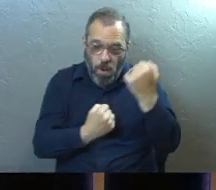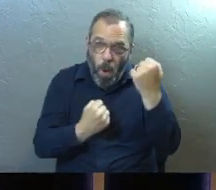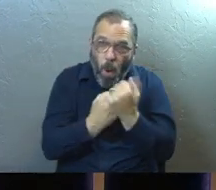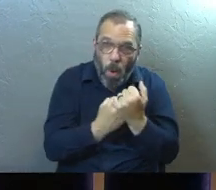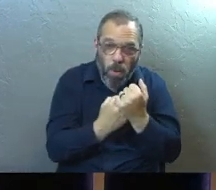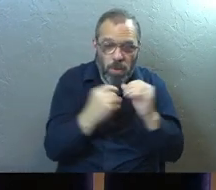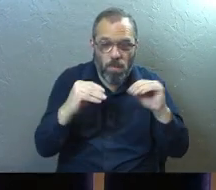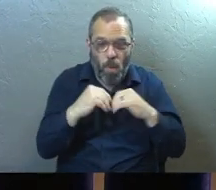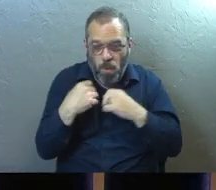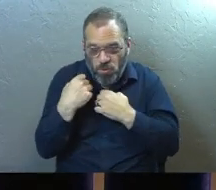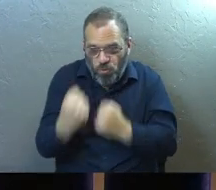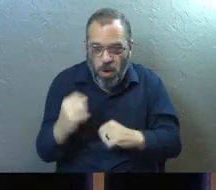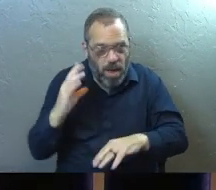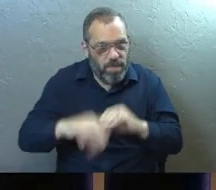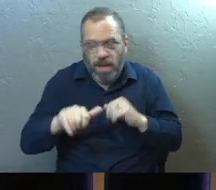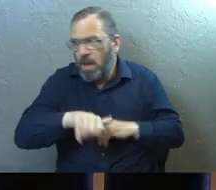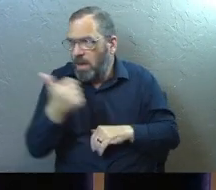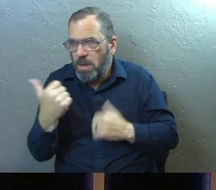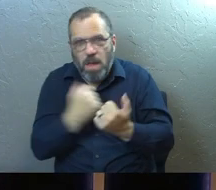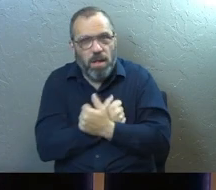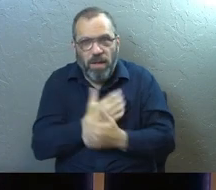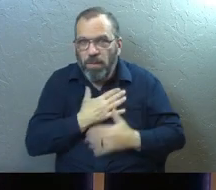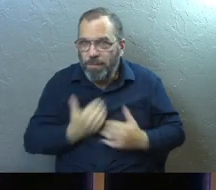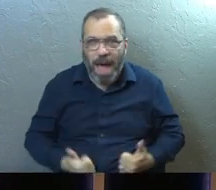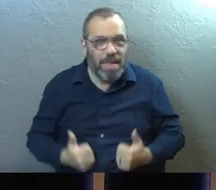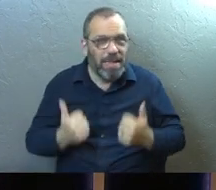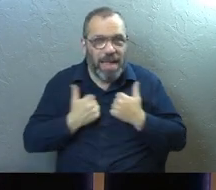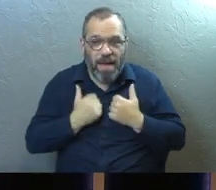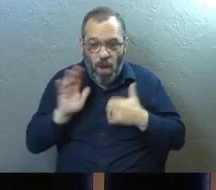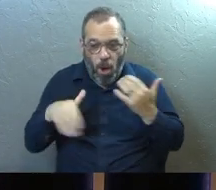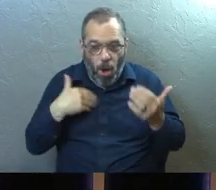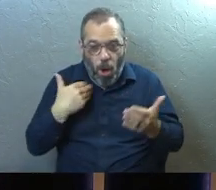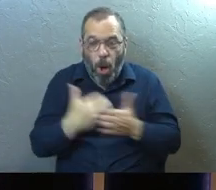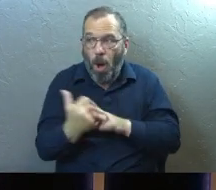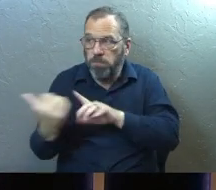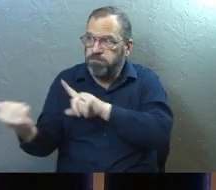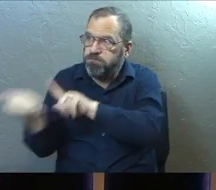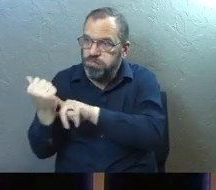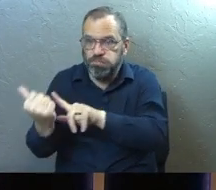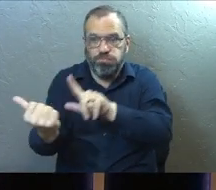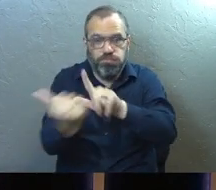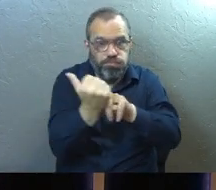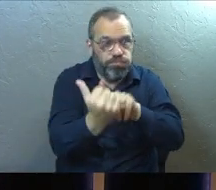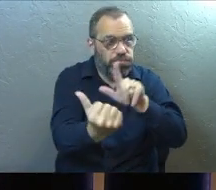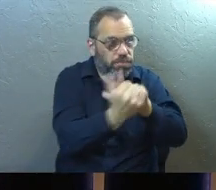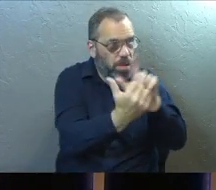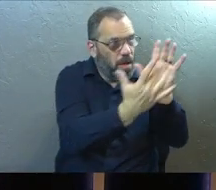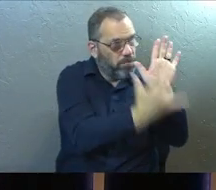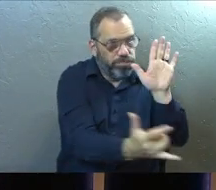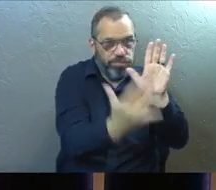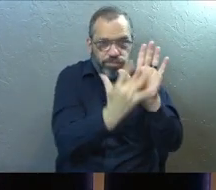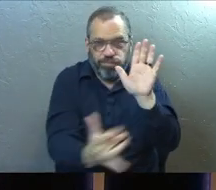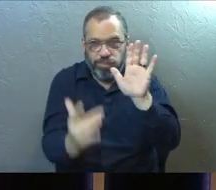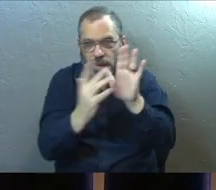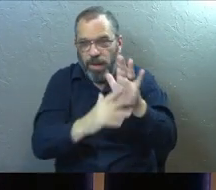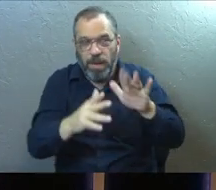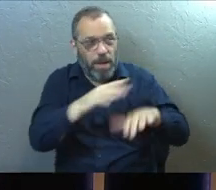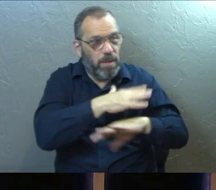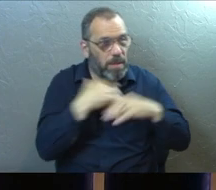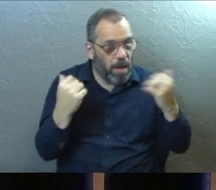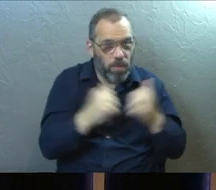me more securely than any other love in my life. All the betrayals, all the people who've gotten so sick of me, they were